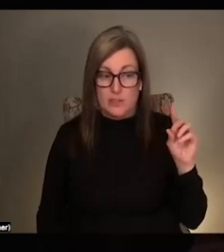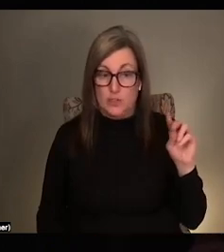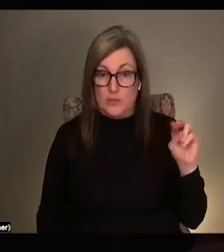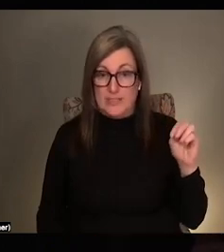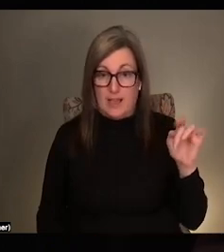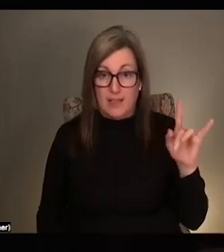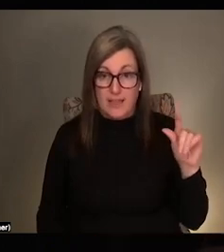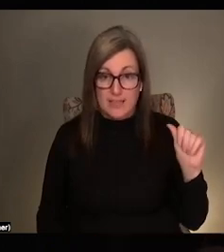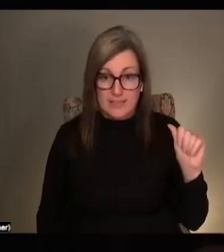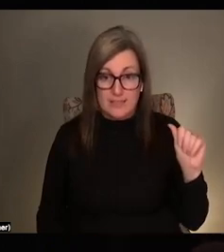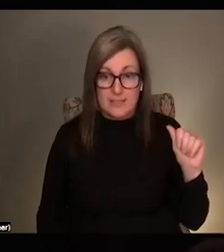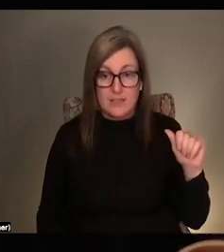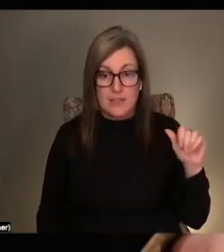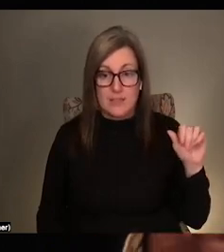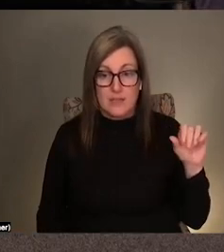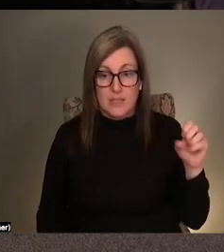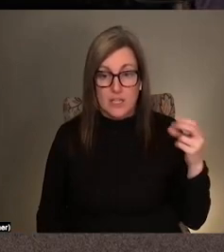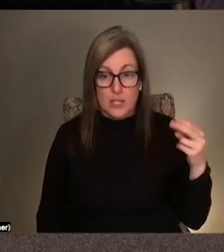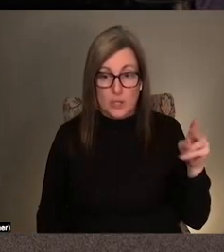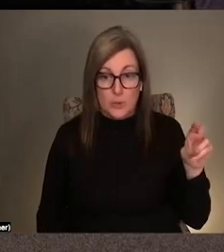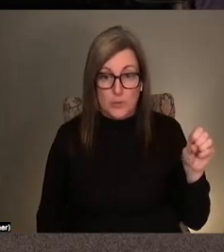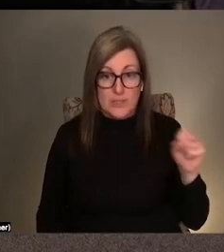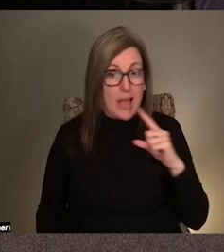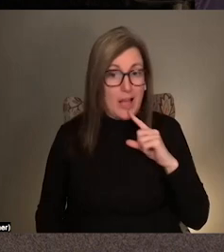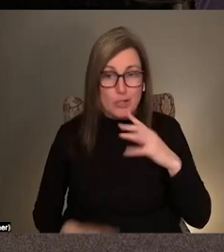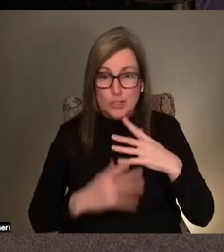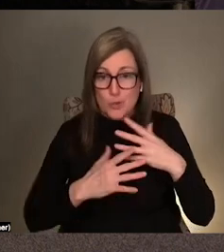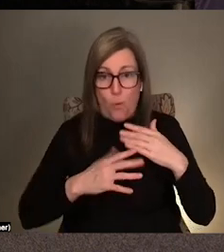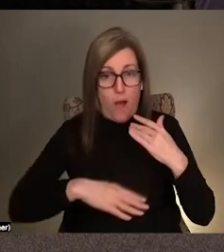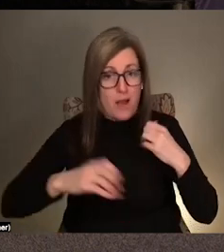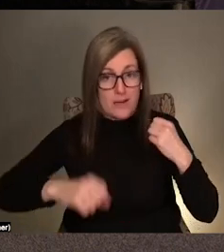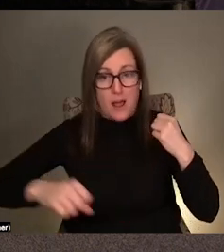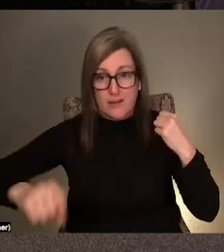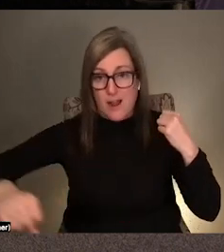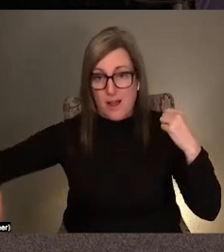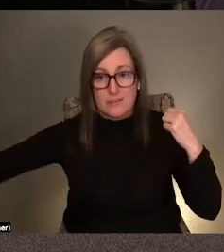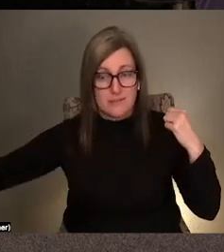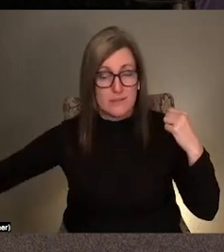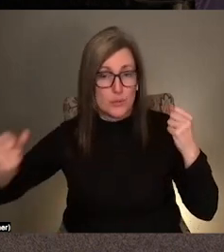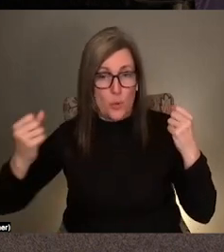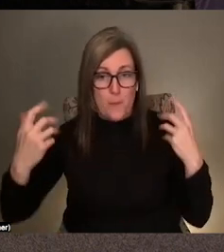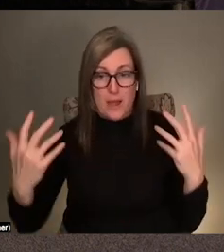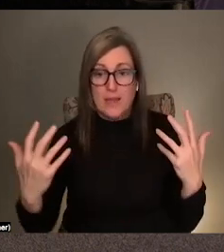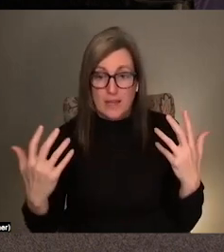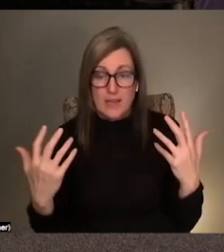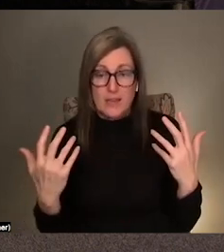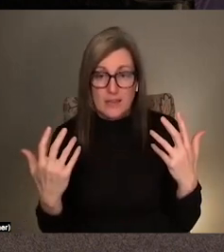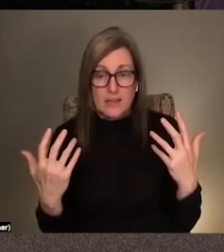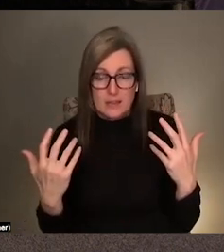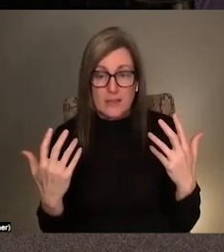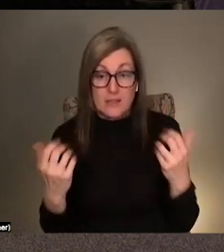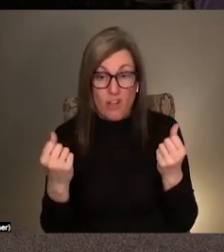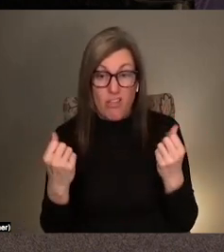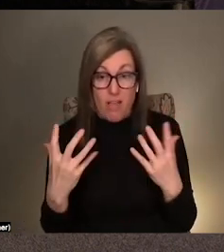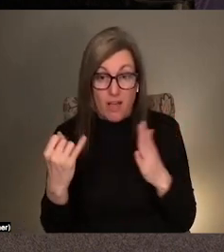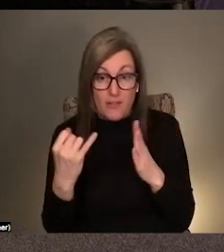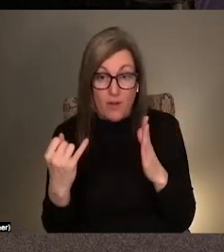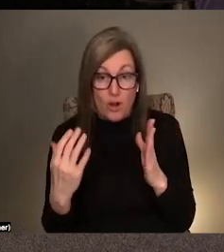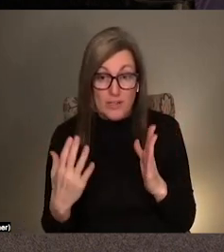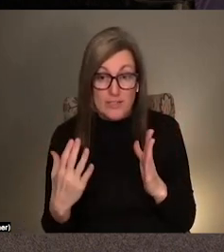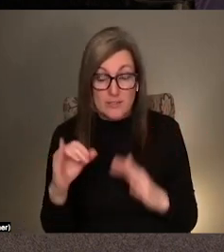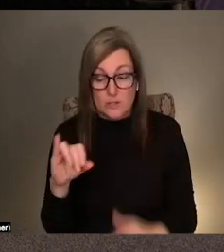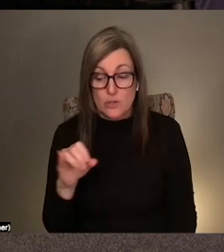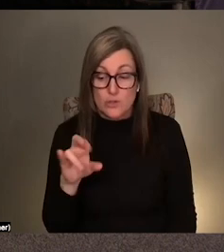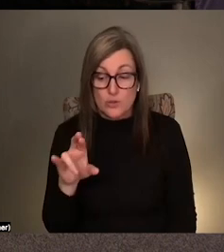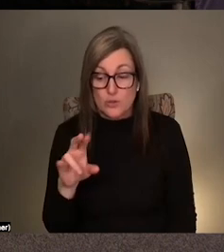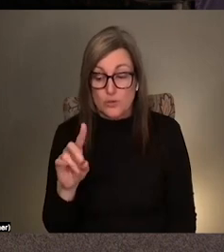Alice Shepard. I mean, honestly, I could literally just like go on, go on and on, but there's like a lot of artists who are really Jordan Lord.